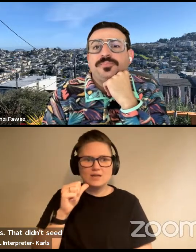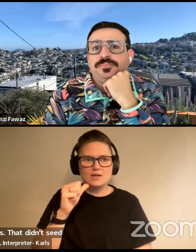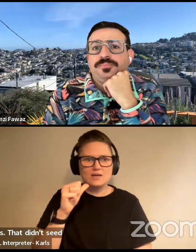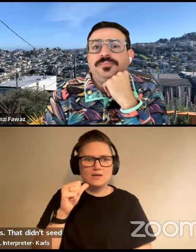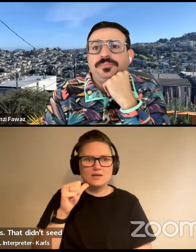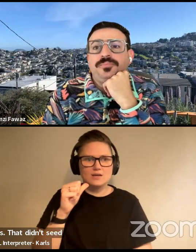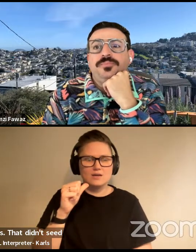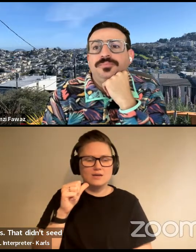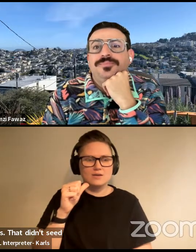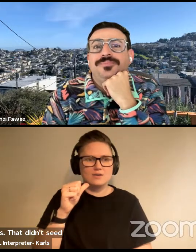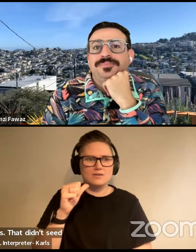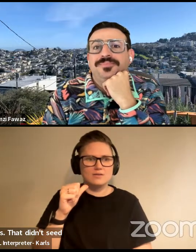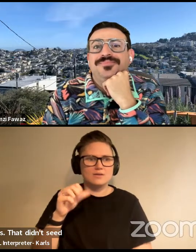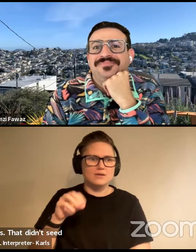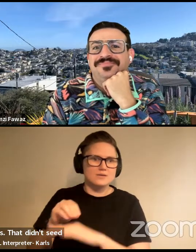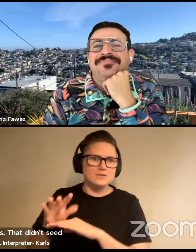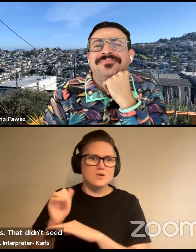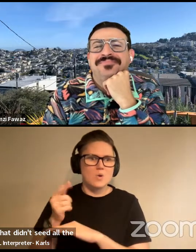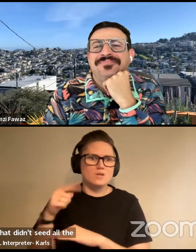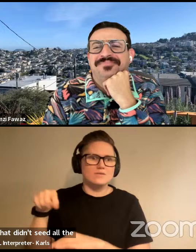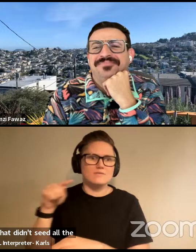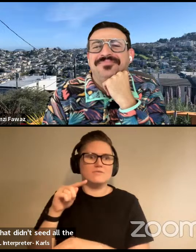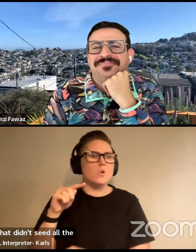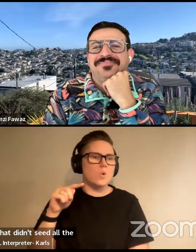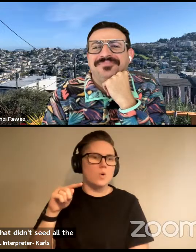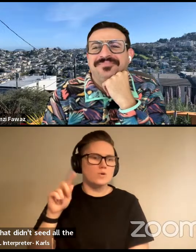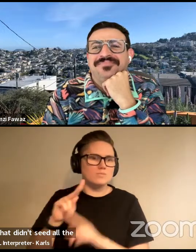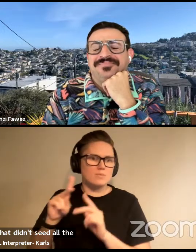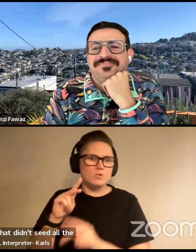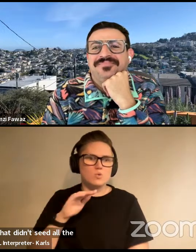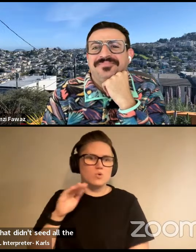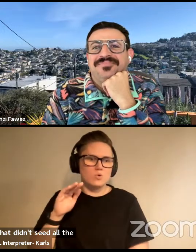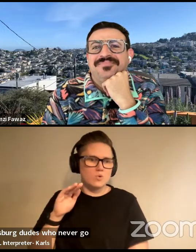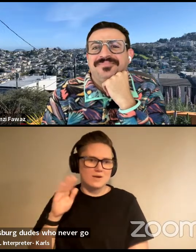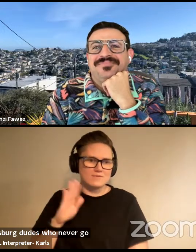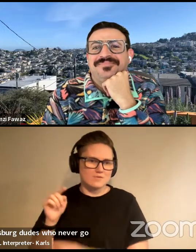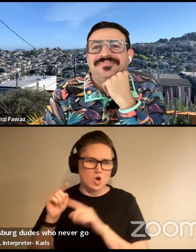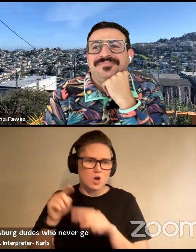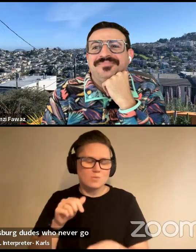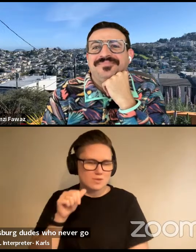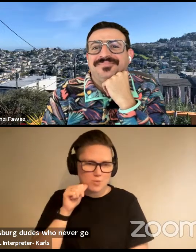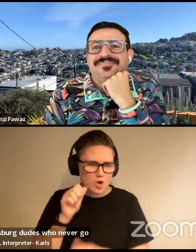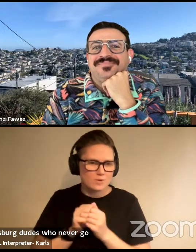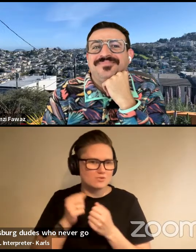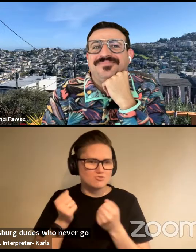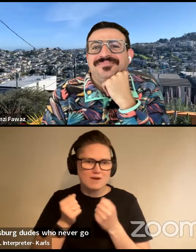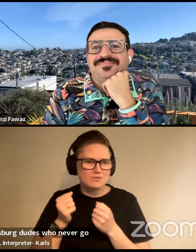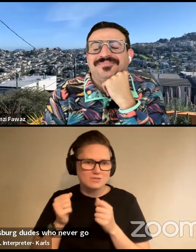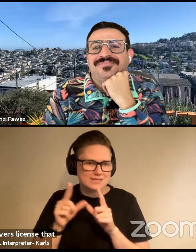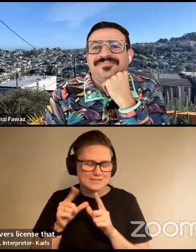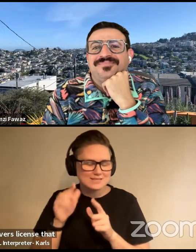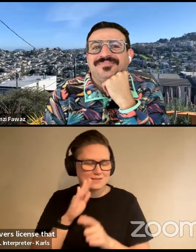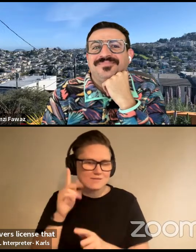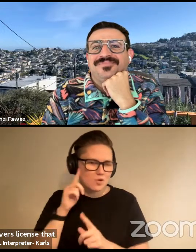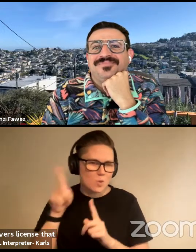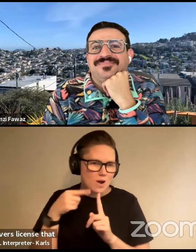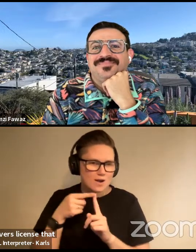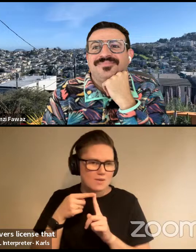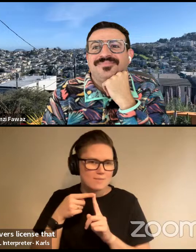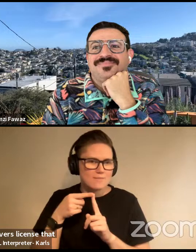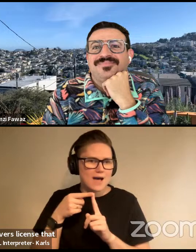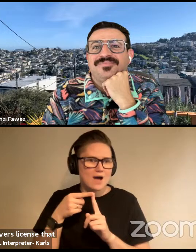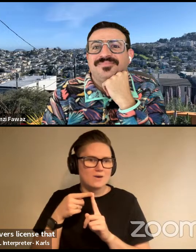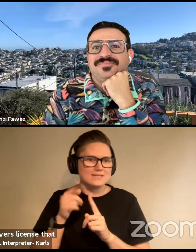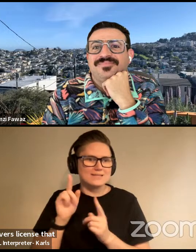bearded Williamsburg dudes who never go into a bar with their driver's license and have never thought once in their, in their life about how it's like a